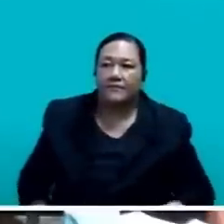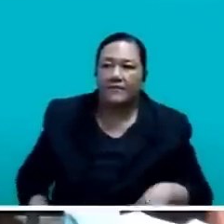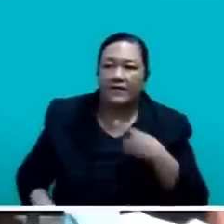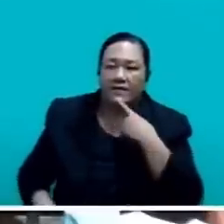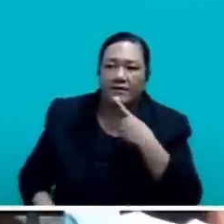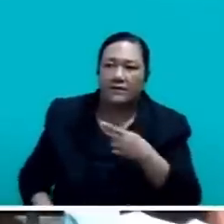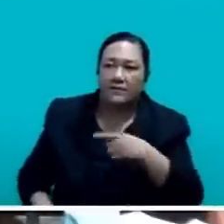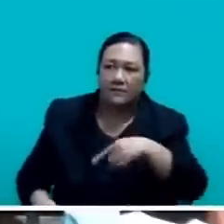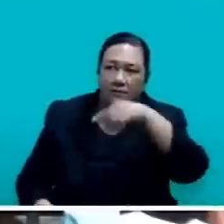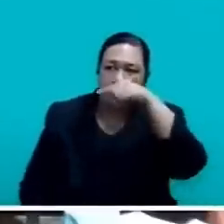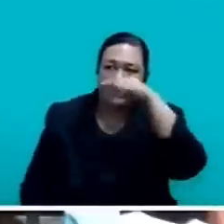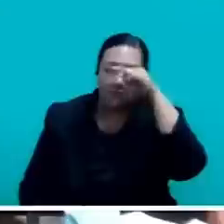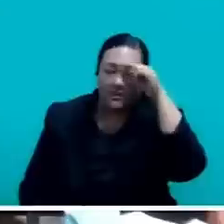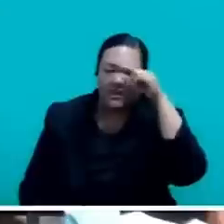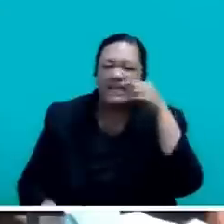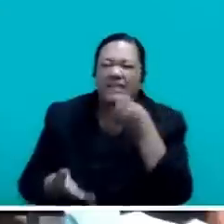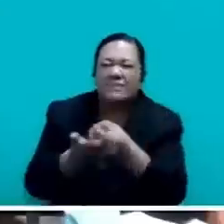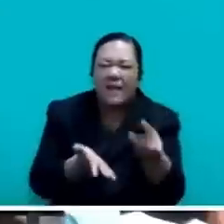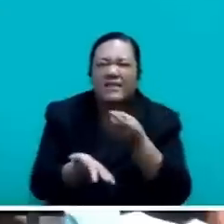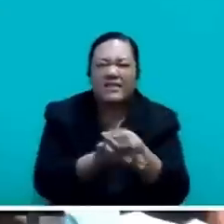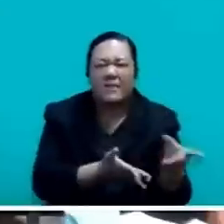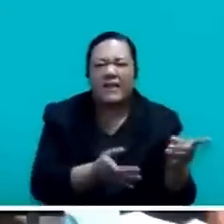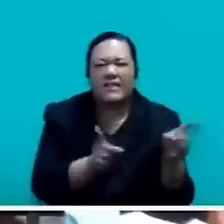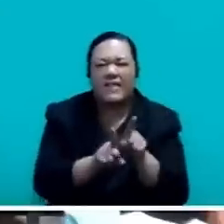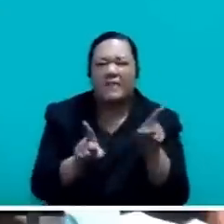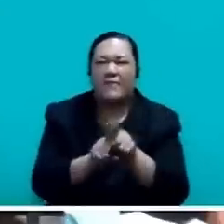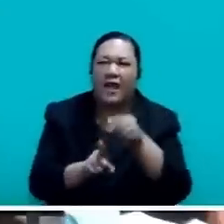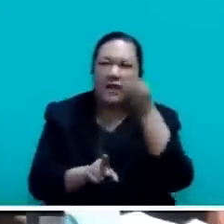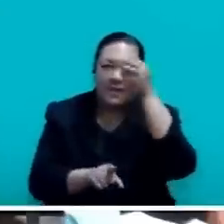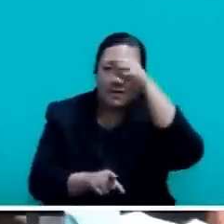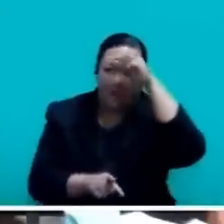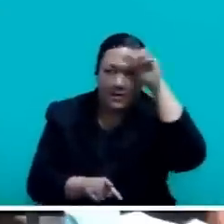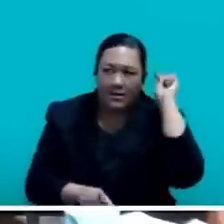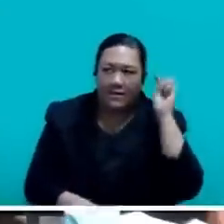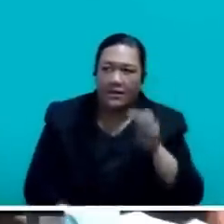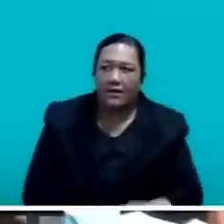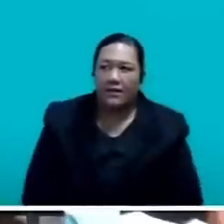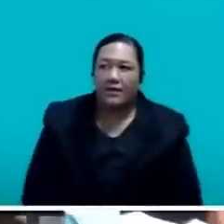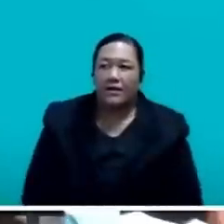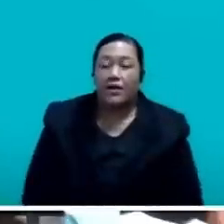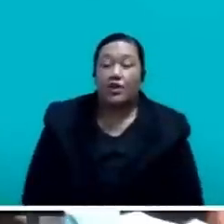drunkards, spending like drunkards in the nightclub, you recited him.